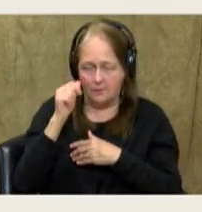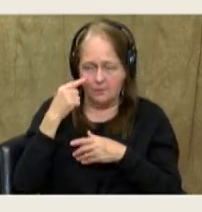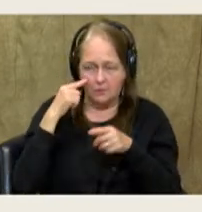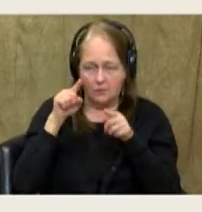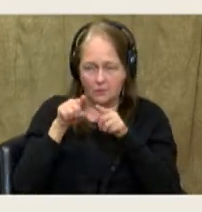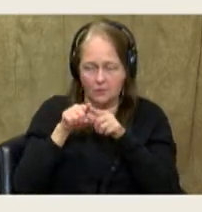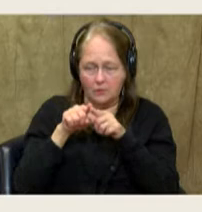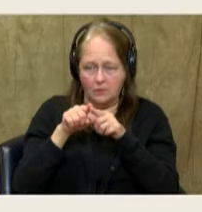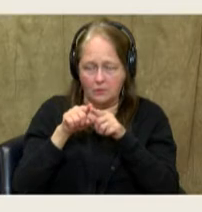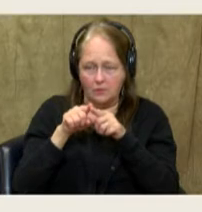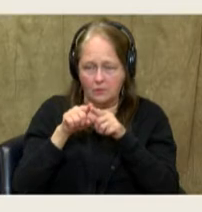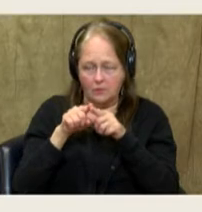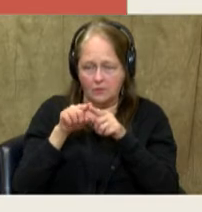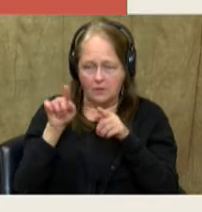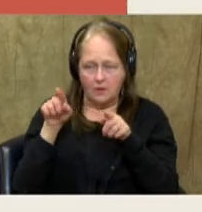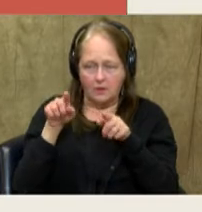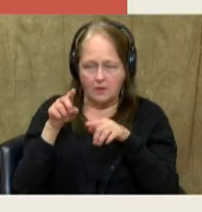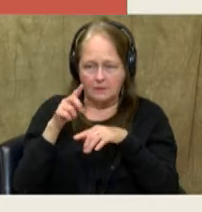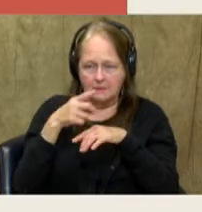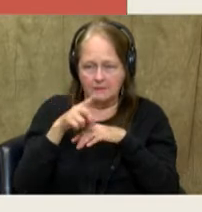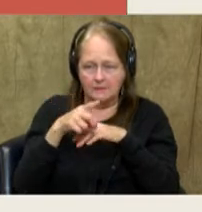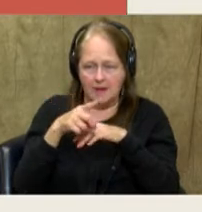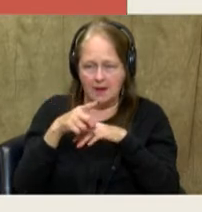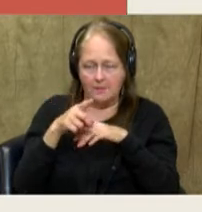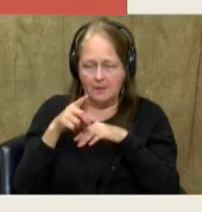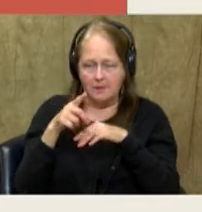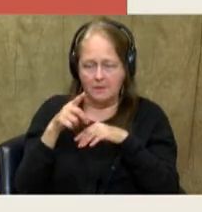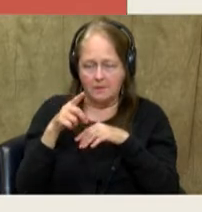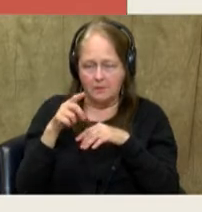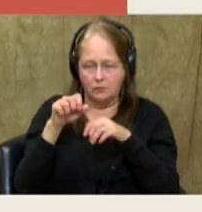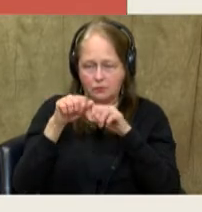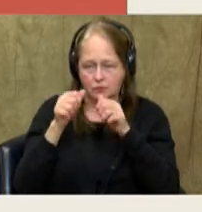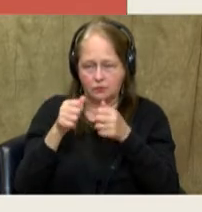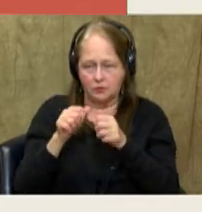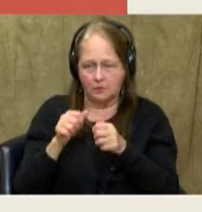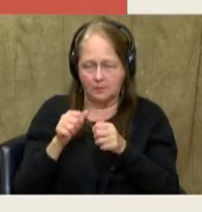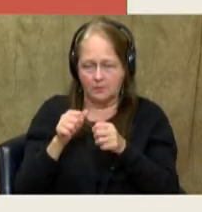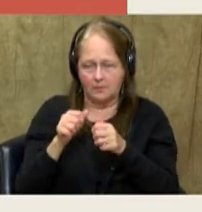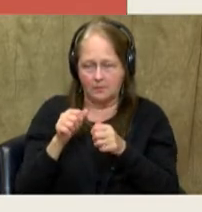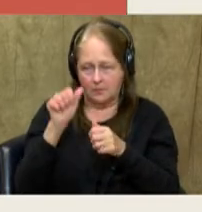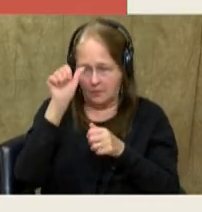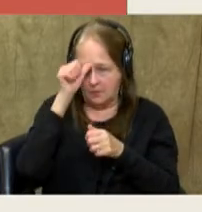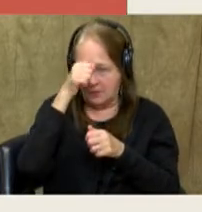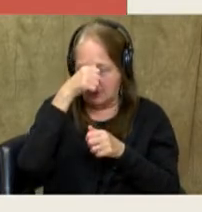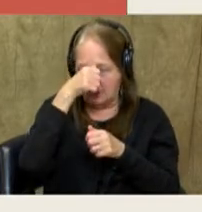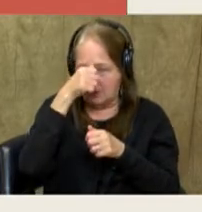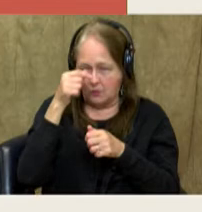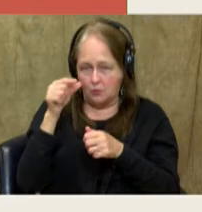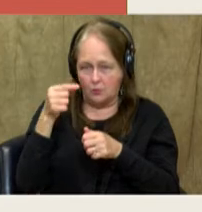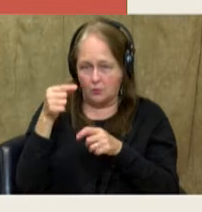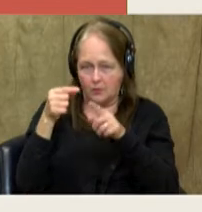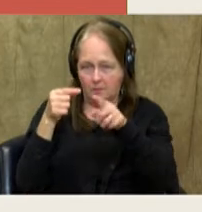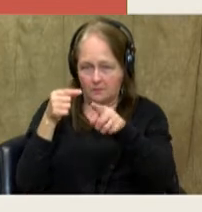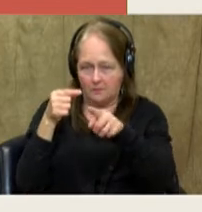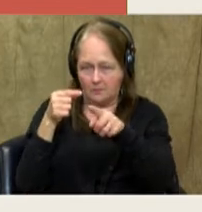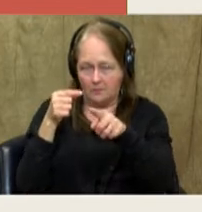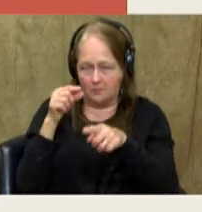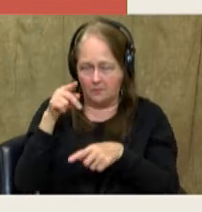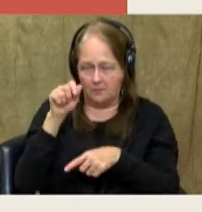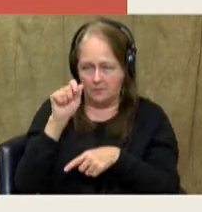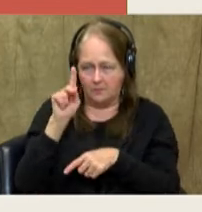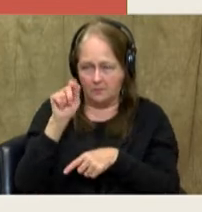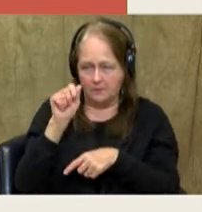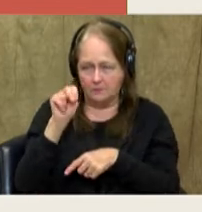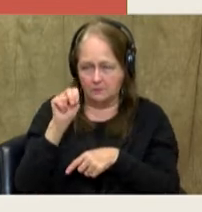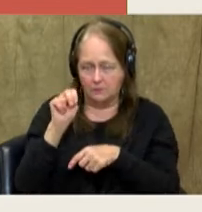looked at as a diamond-shaped chunk of land. And the countries that are there are India in the green, Pakistan